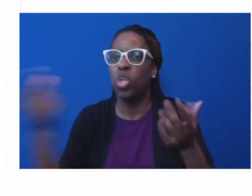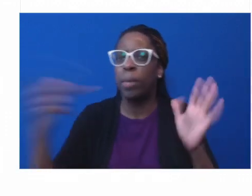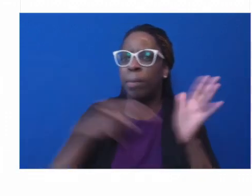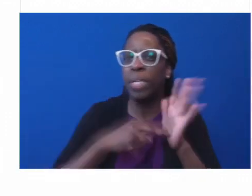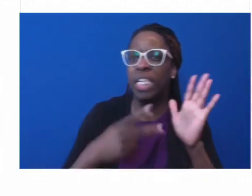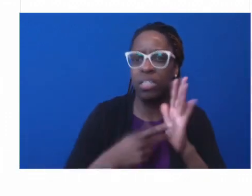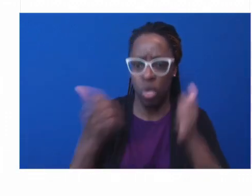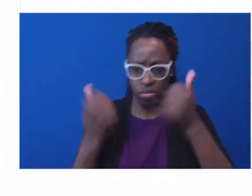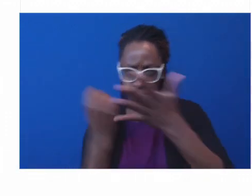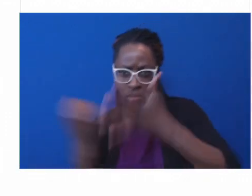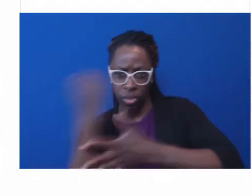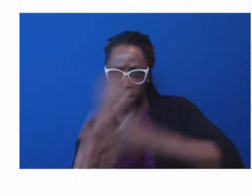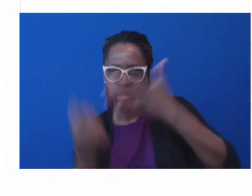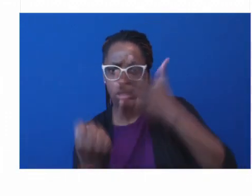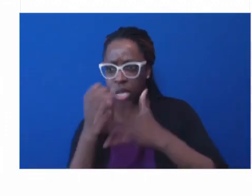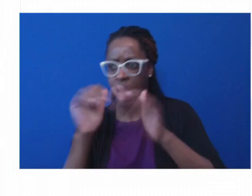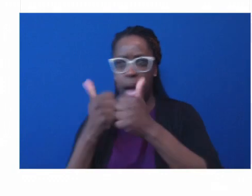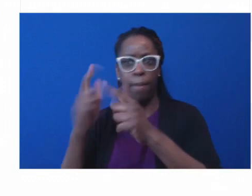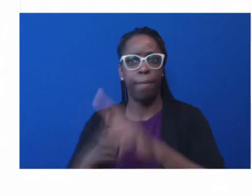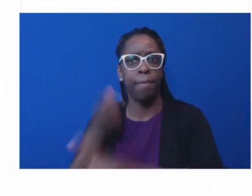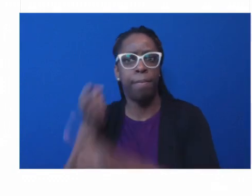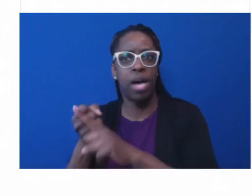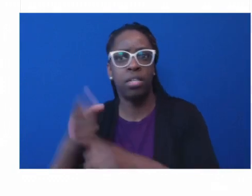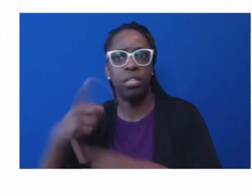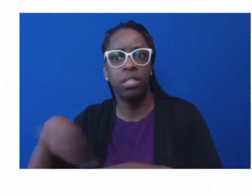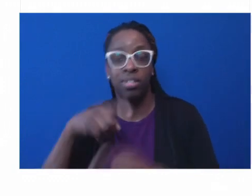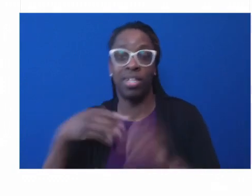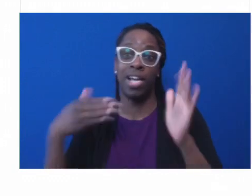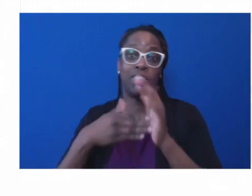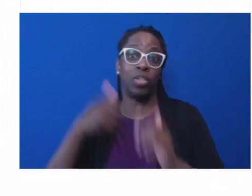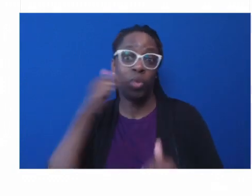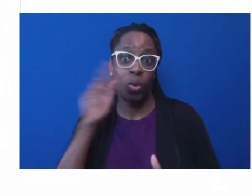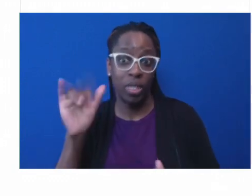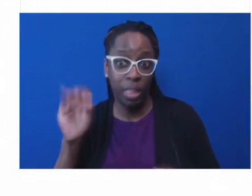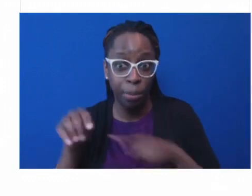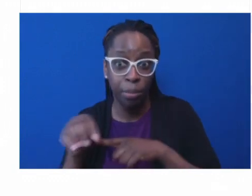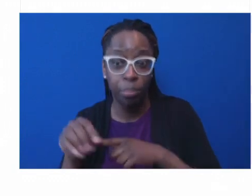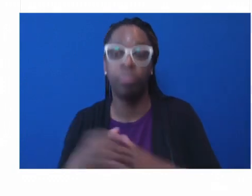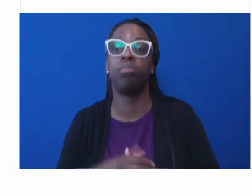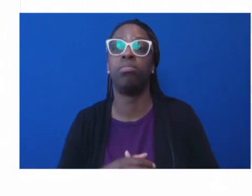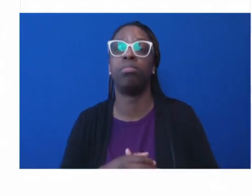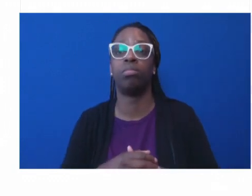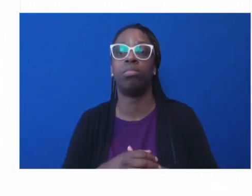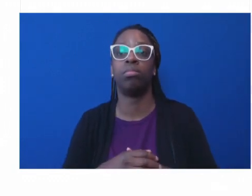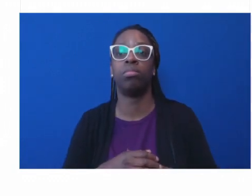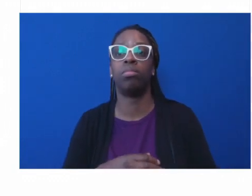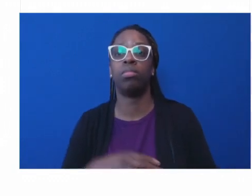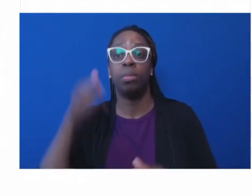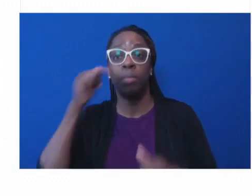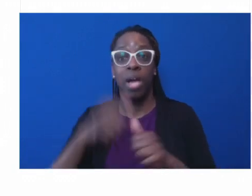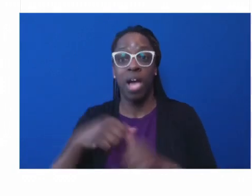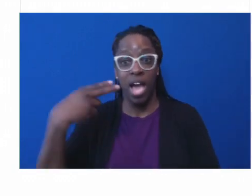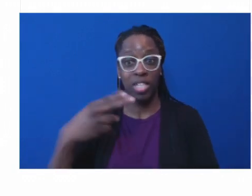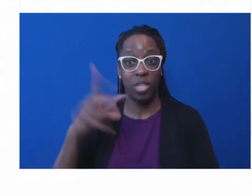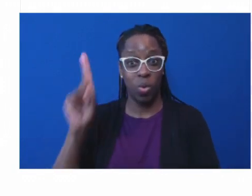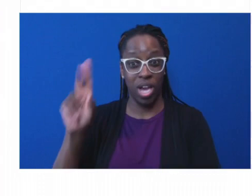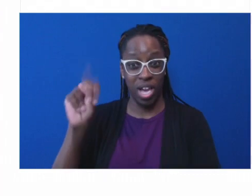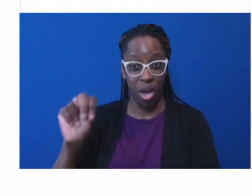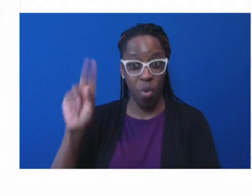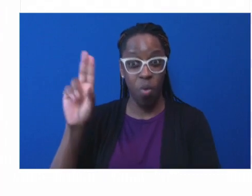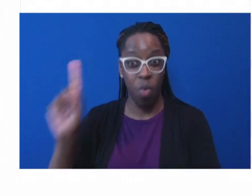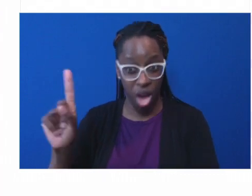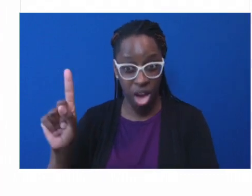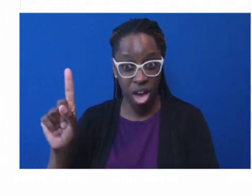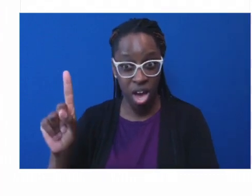so much funding over the years has been categorical. remember doing H1N1. There were so many controls about what we could use the funding for. And